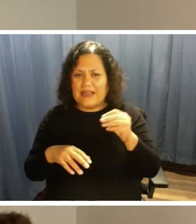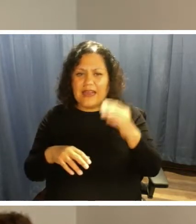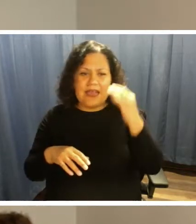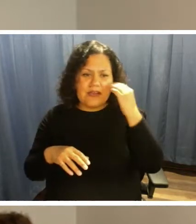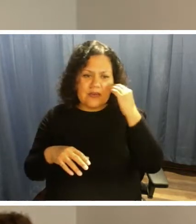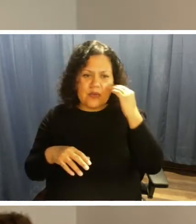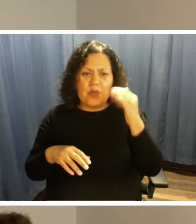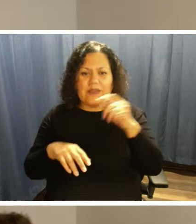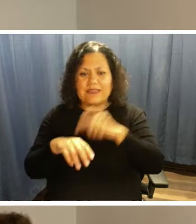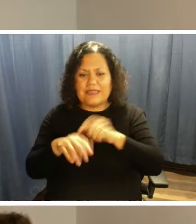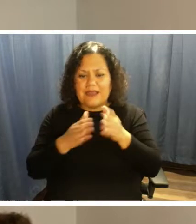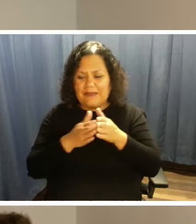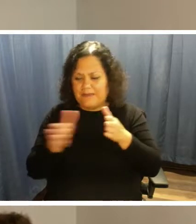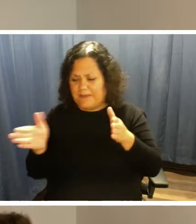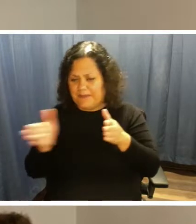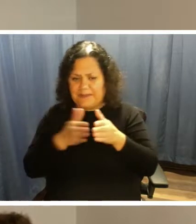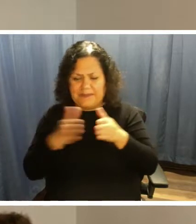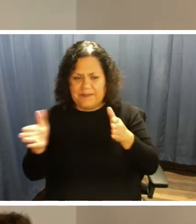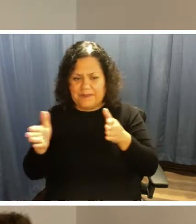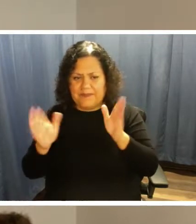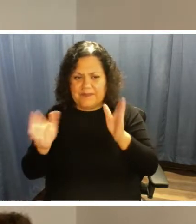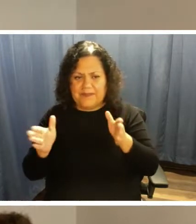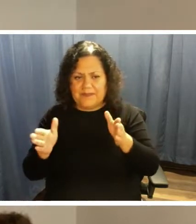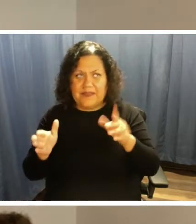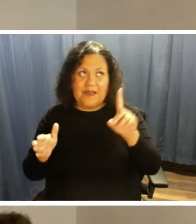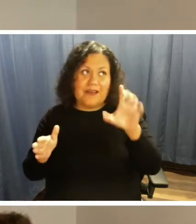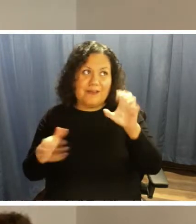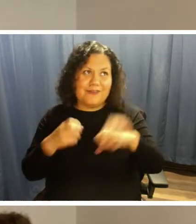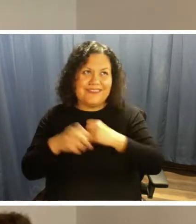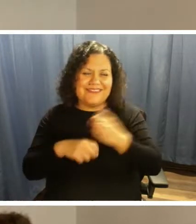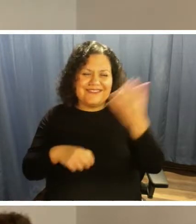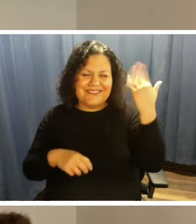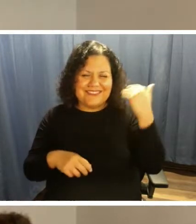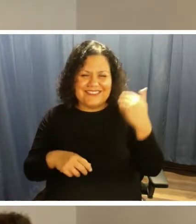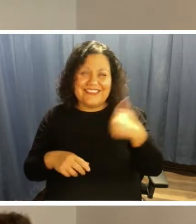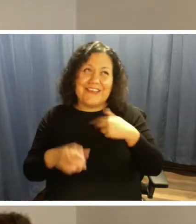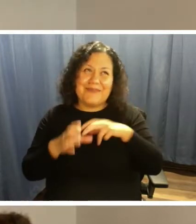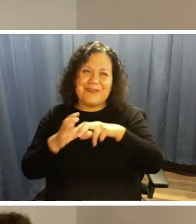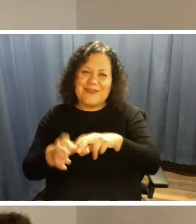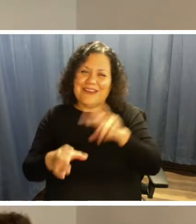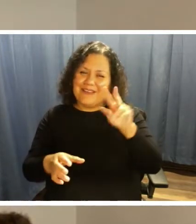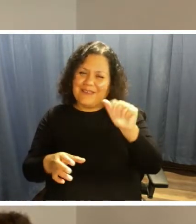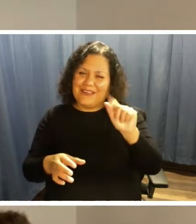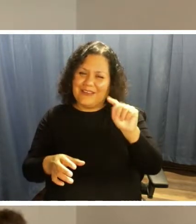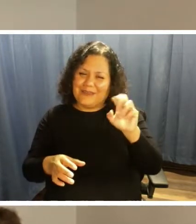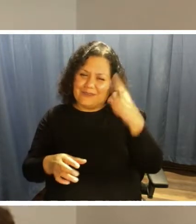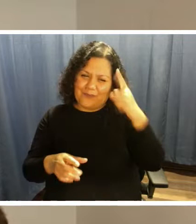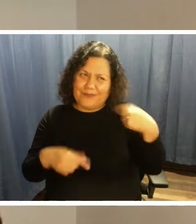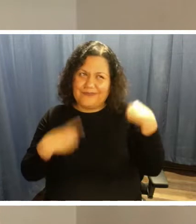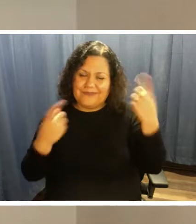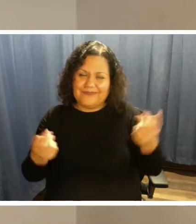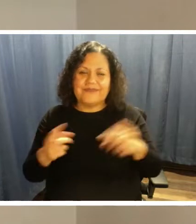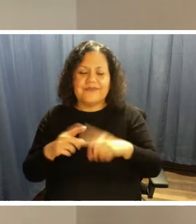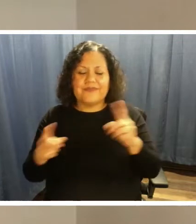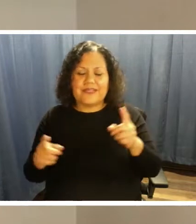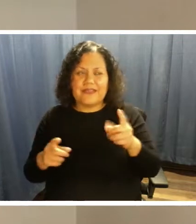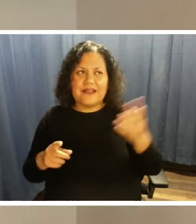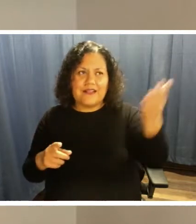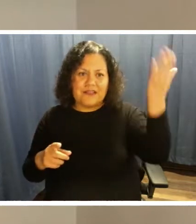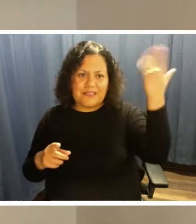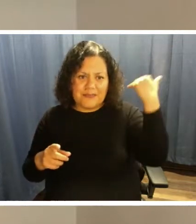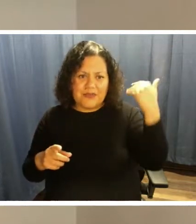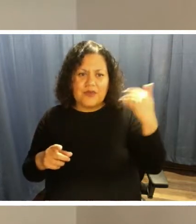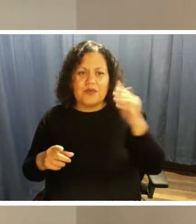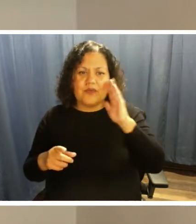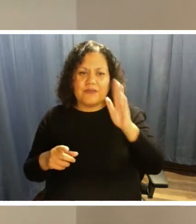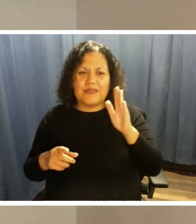100 years ago, I've been writing a long time. It used to be about an hour and